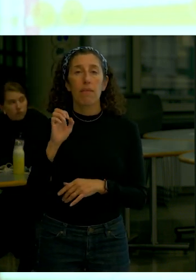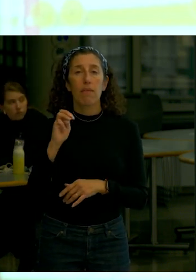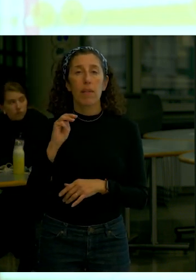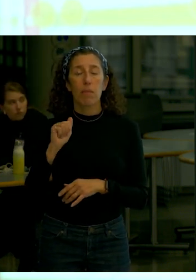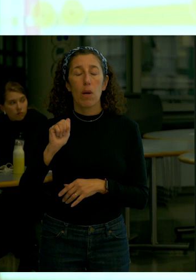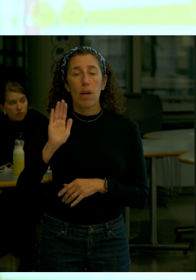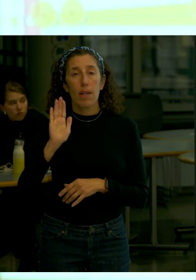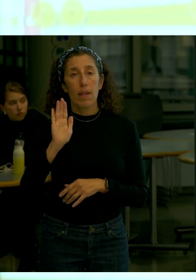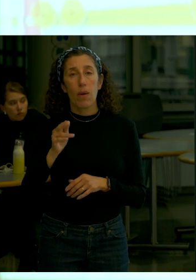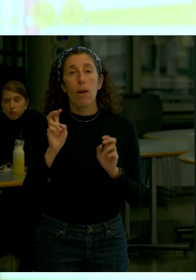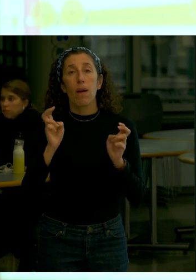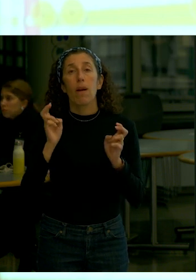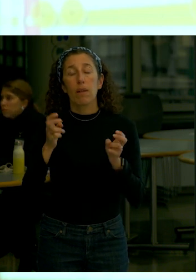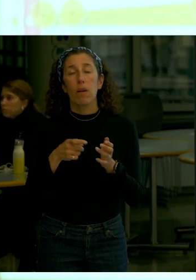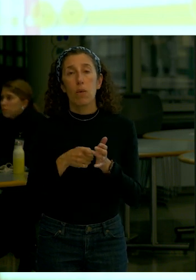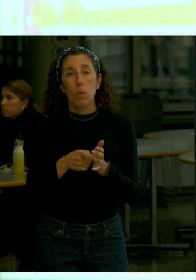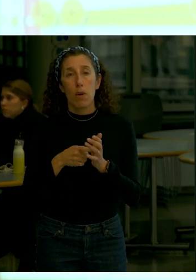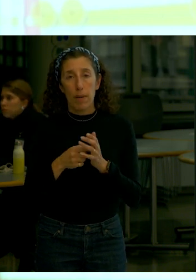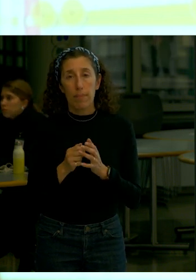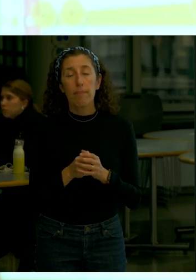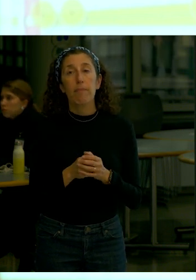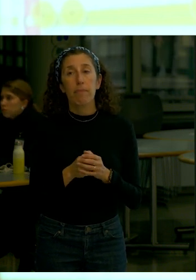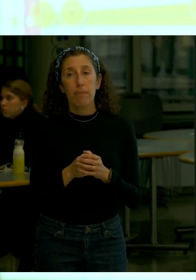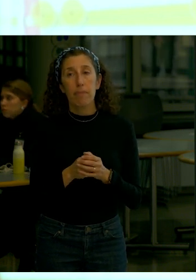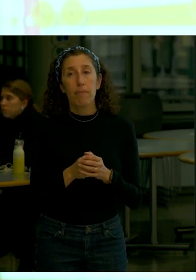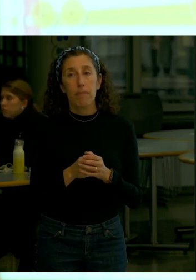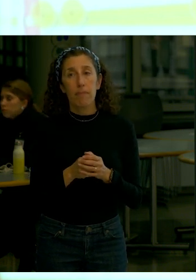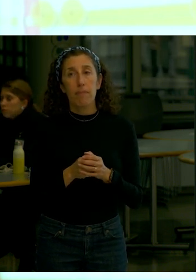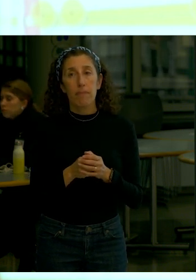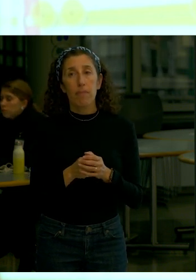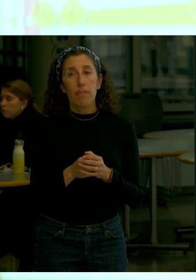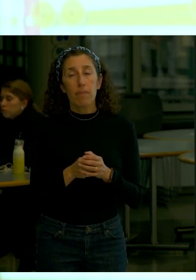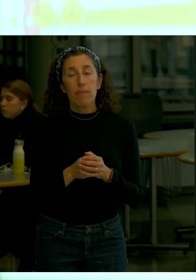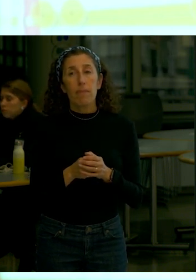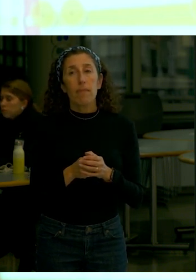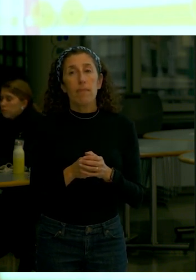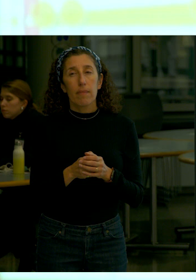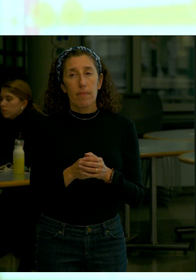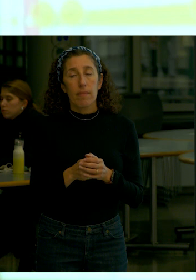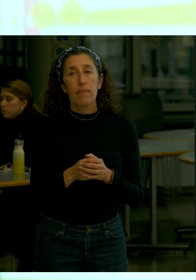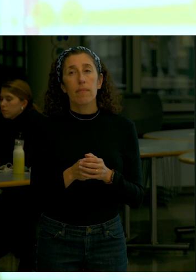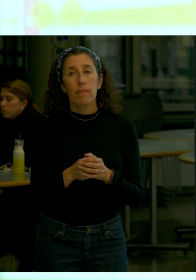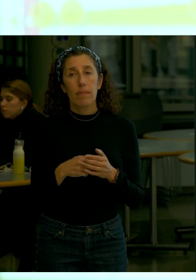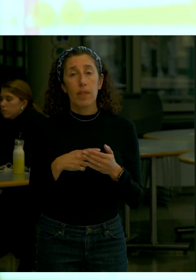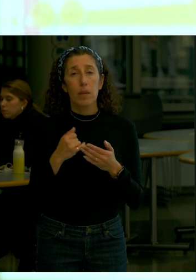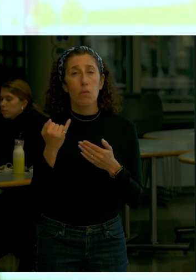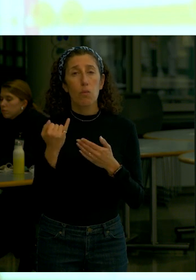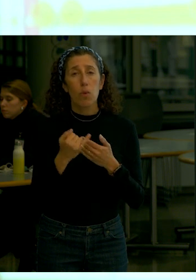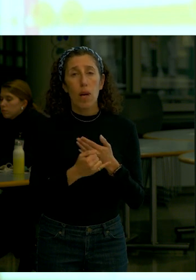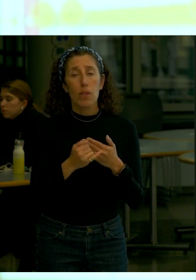avoiding the wall alignment the project elements alignment with trees has a lot of good engineering sense as well